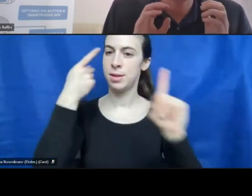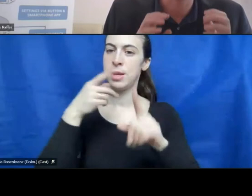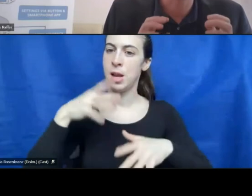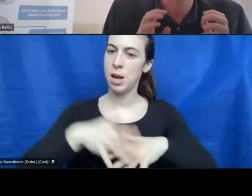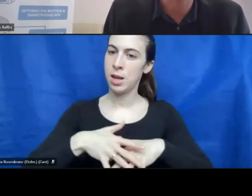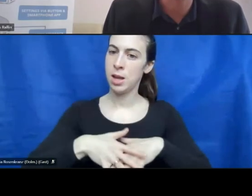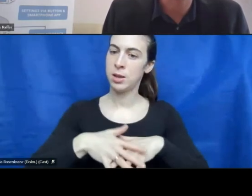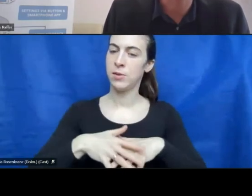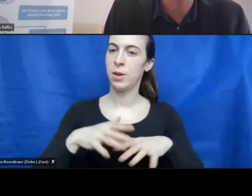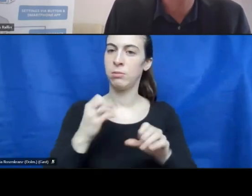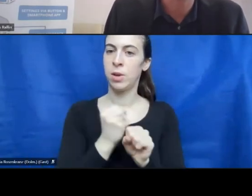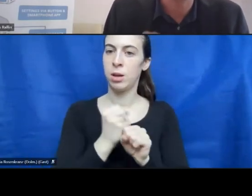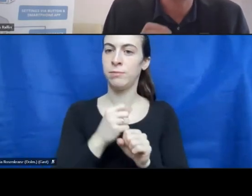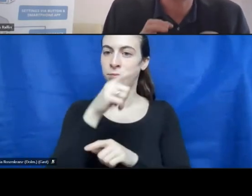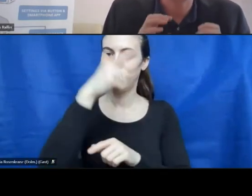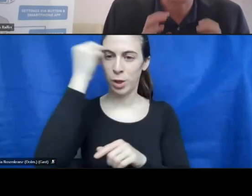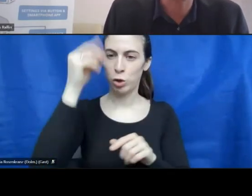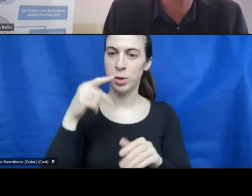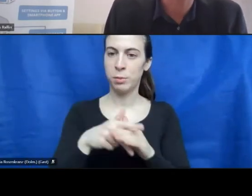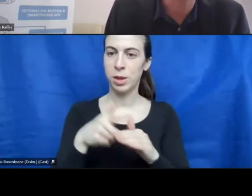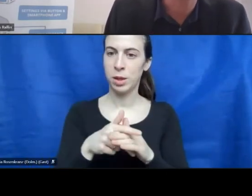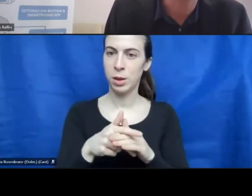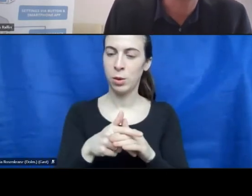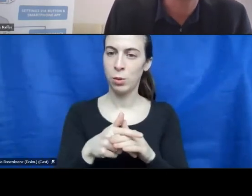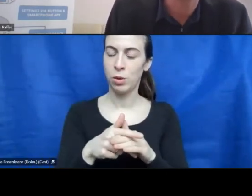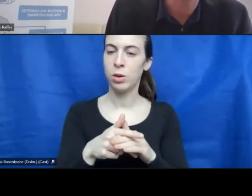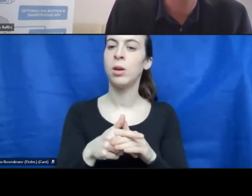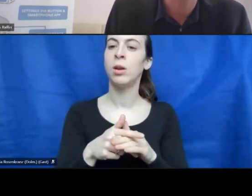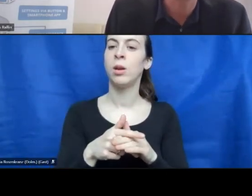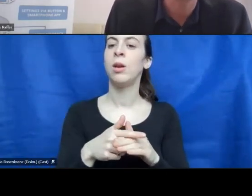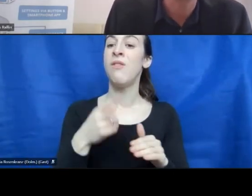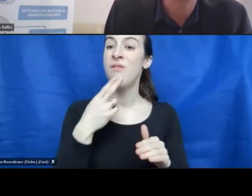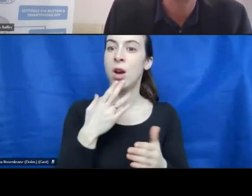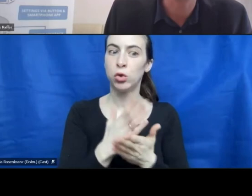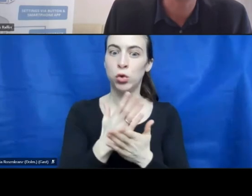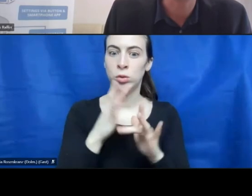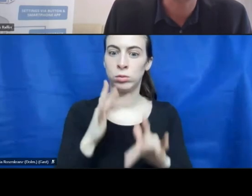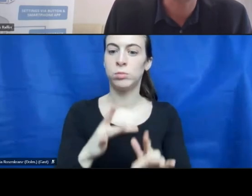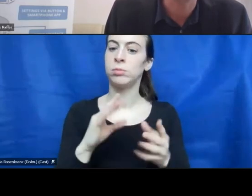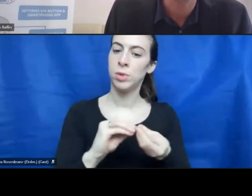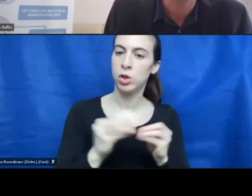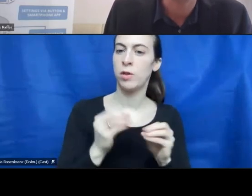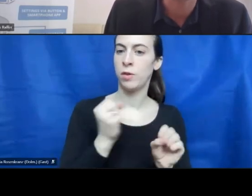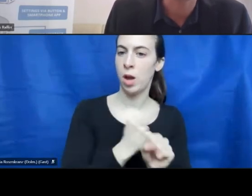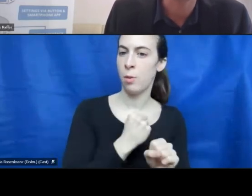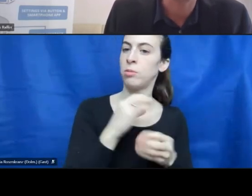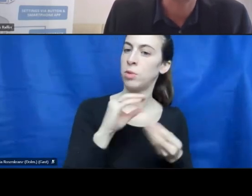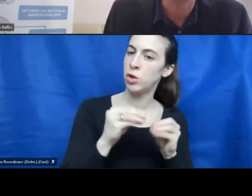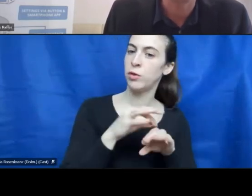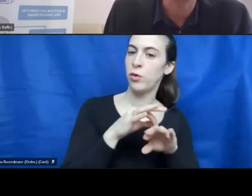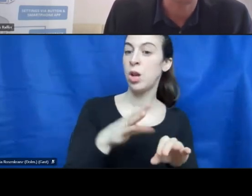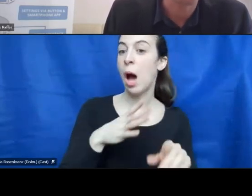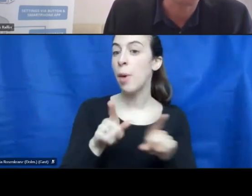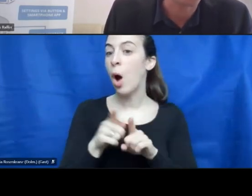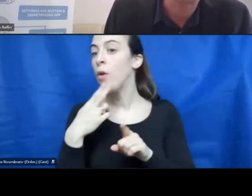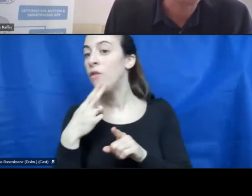people with disabilities who are already entrepreneurs, but also who want to become a successful